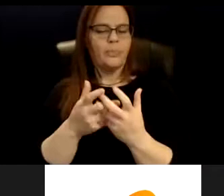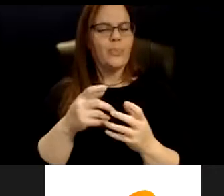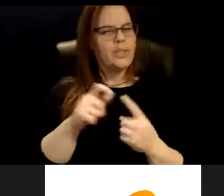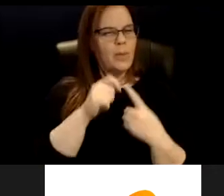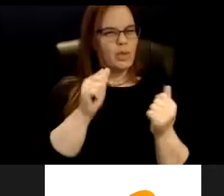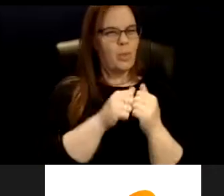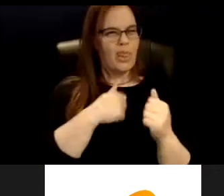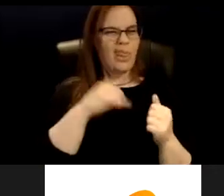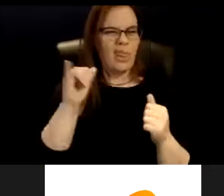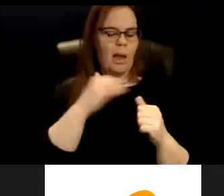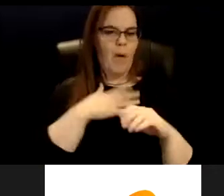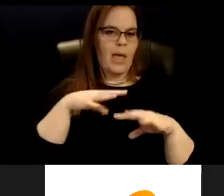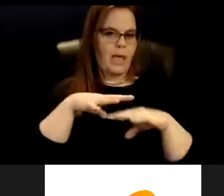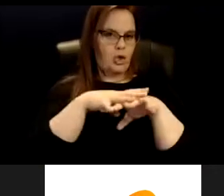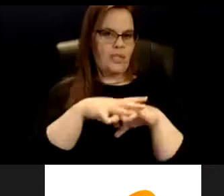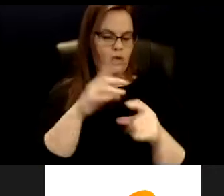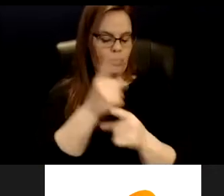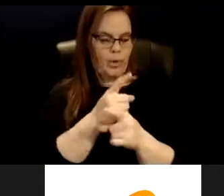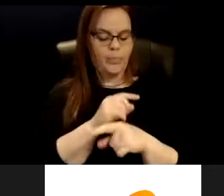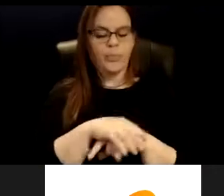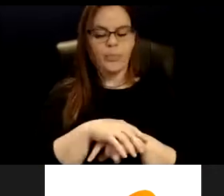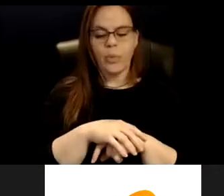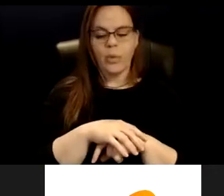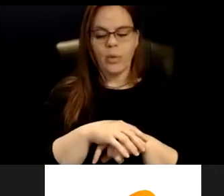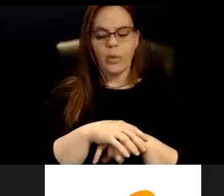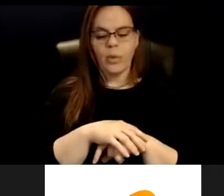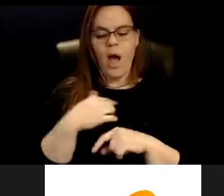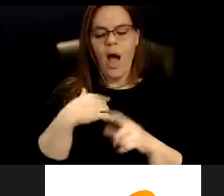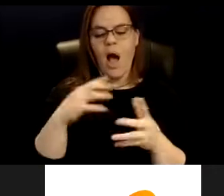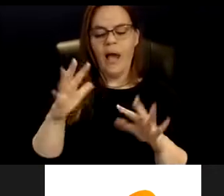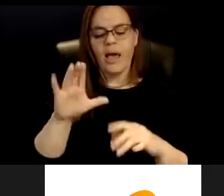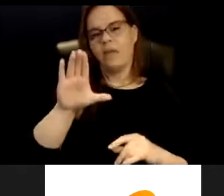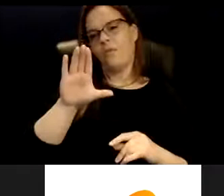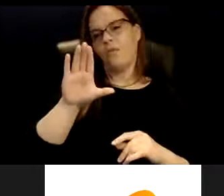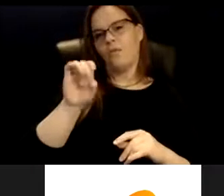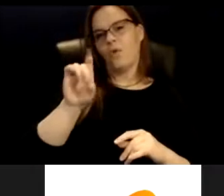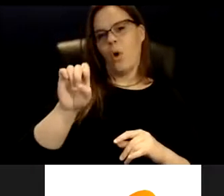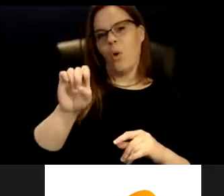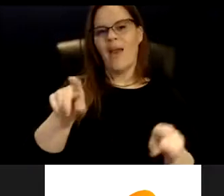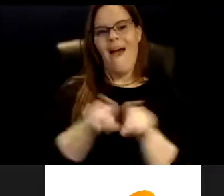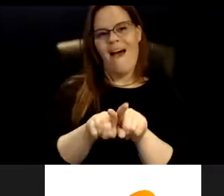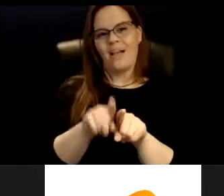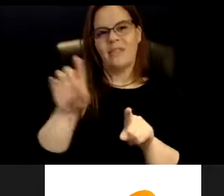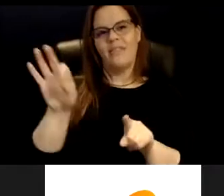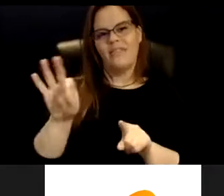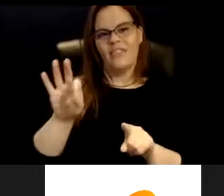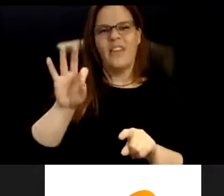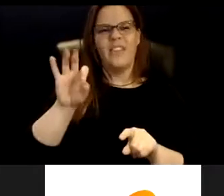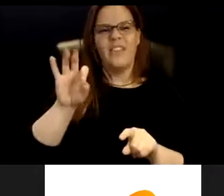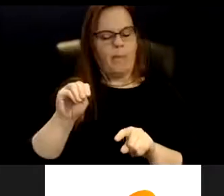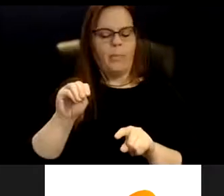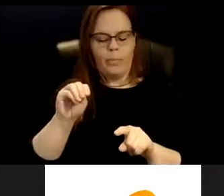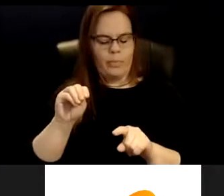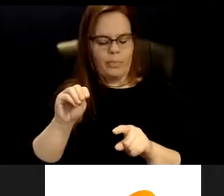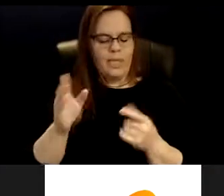There's this, you know, first, first of all, folks, I sort of code as femme, which is a whole situation, even though I identify